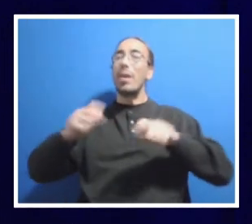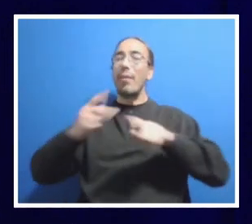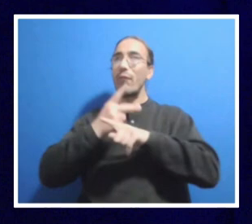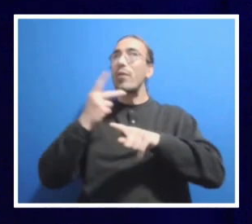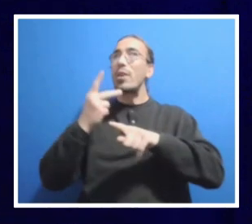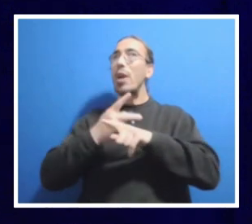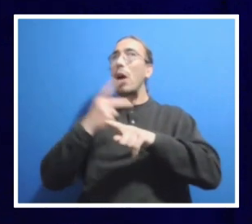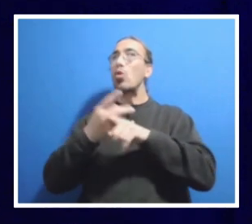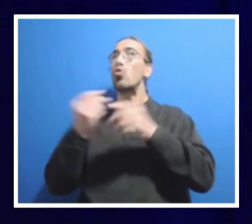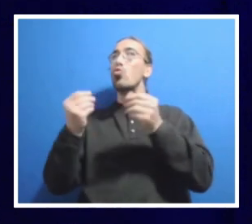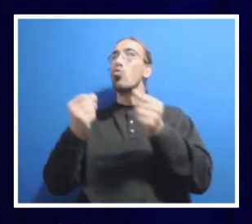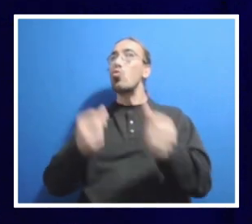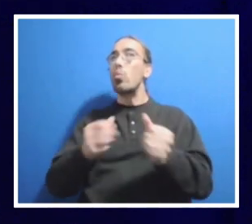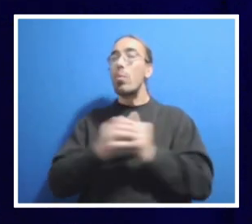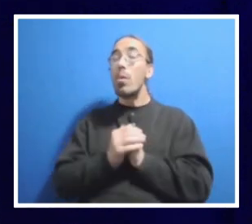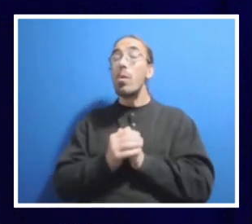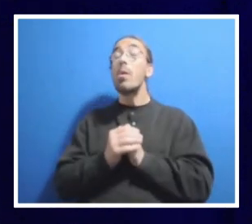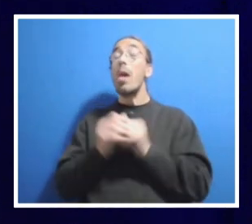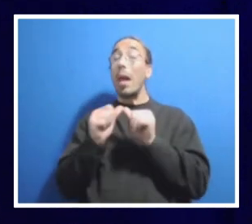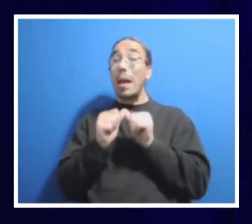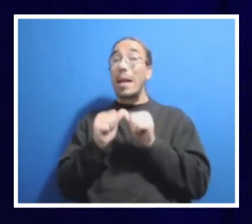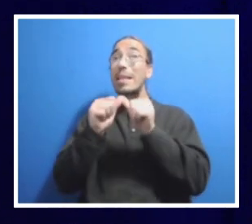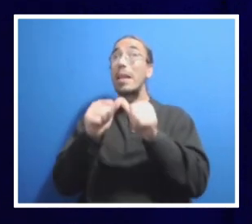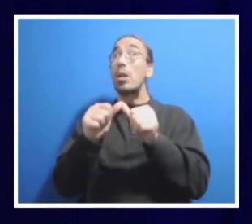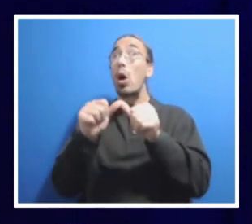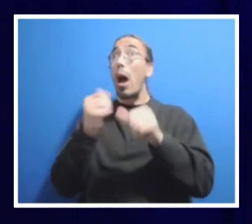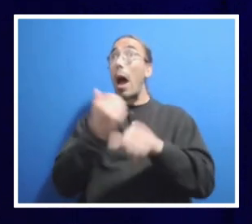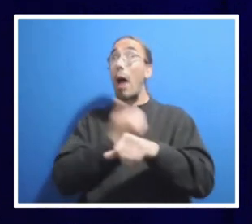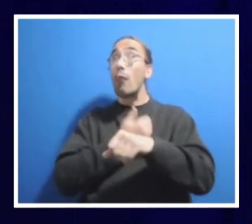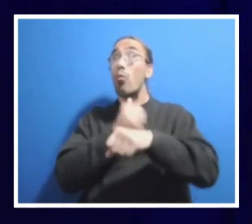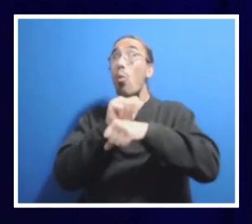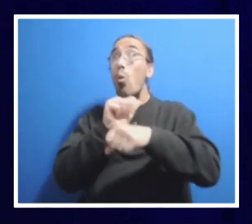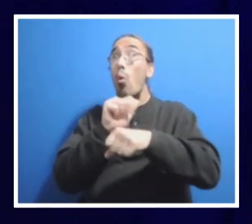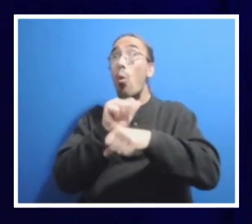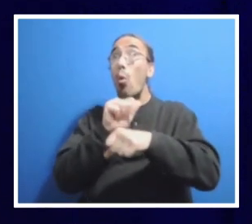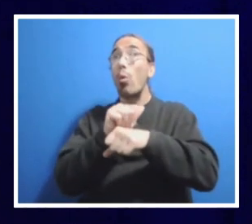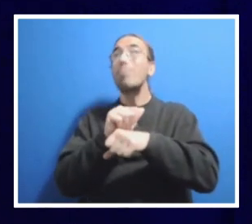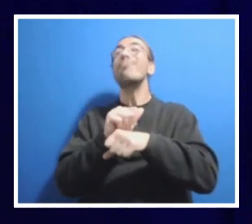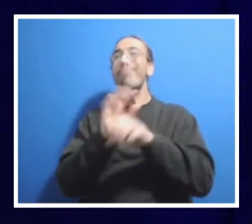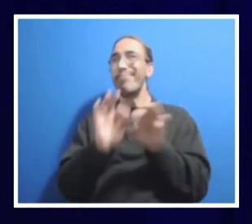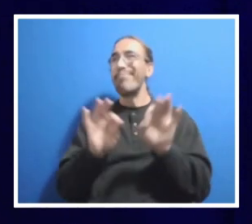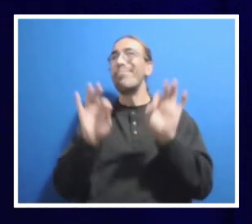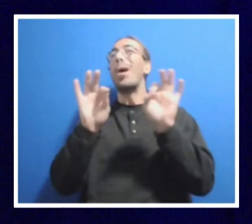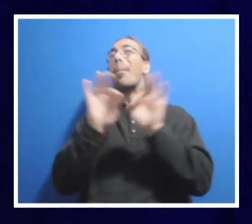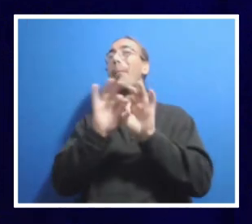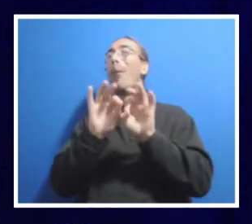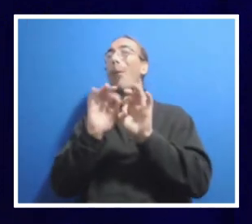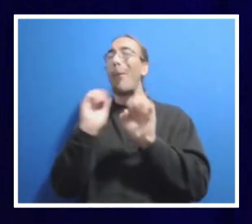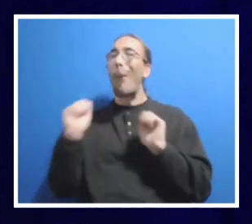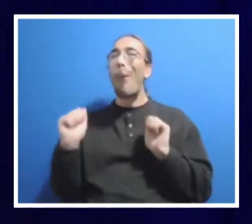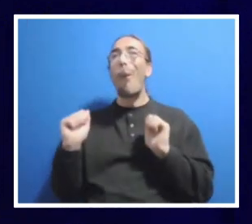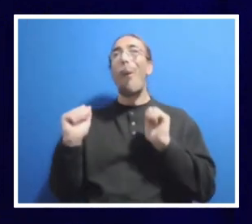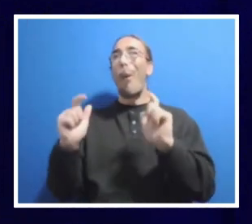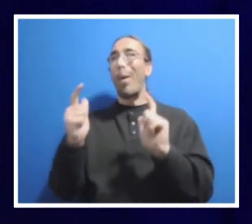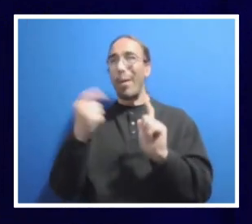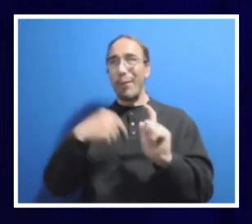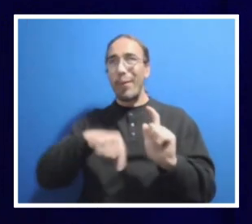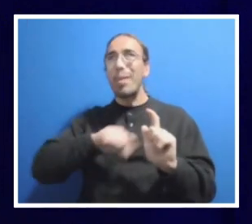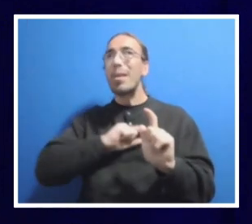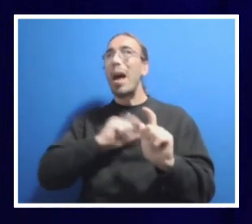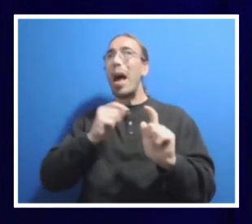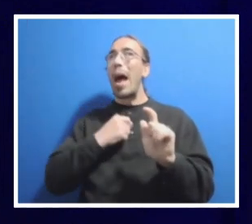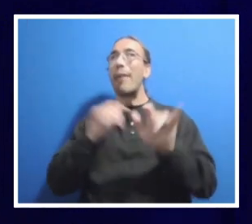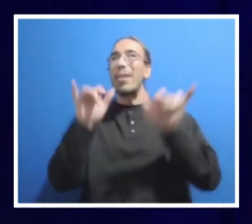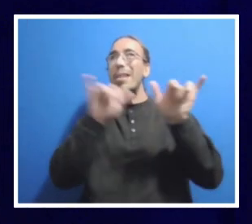again, consistent with the we are spirit, it's important to me that all of us have a common understanding